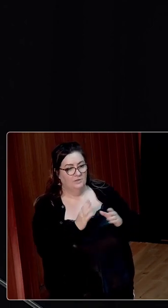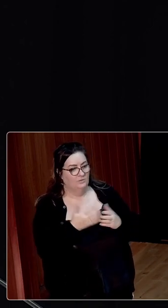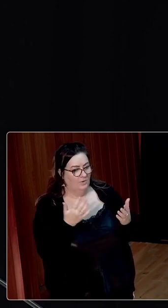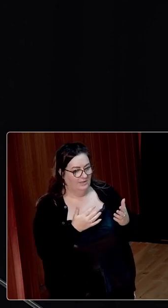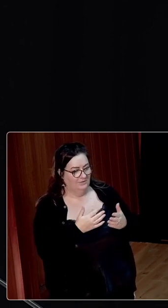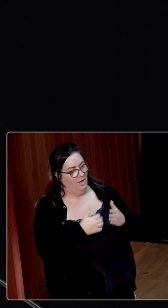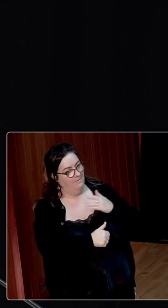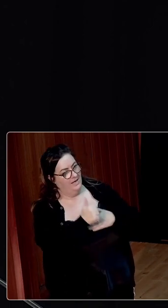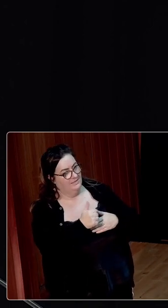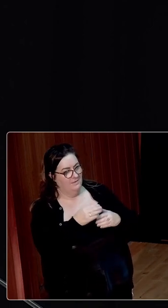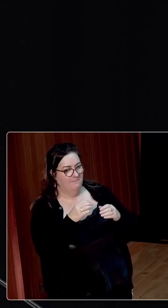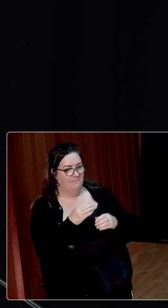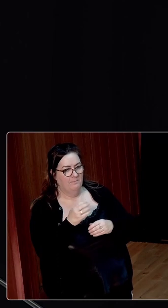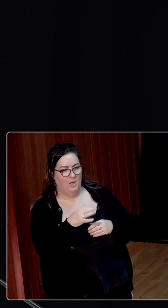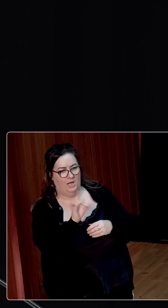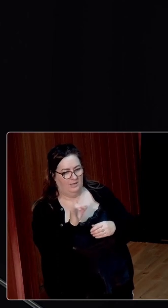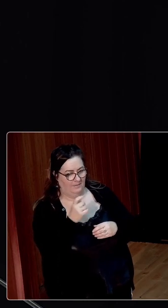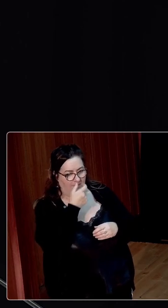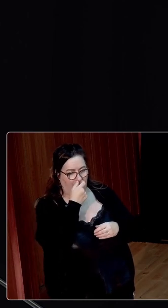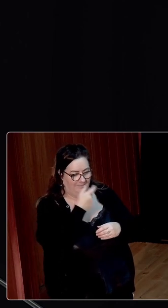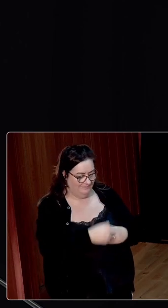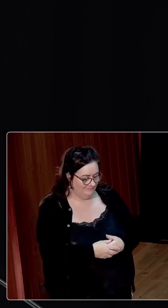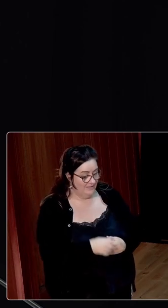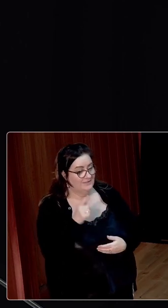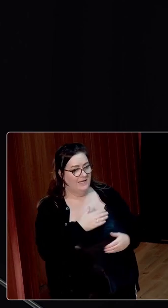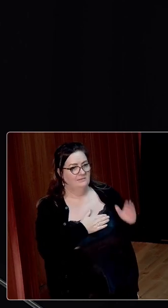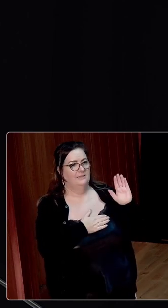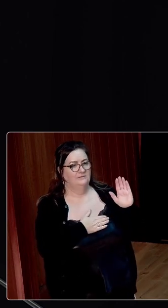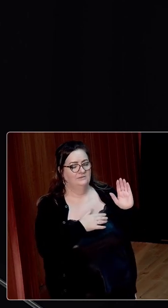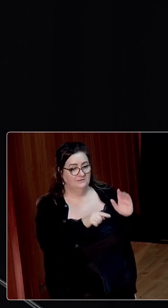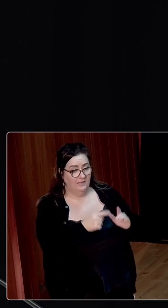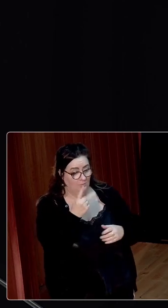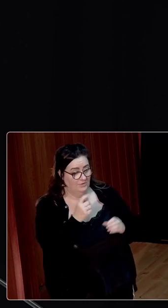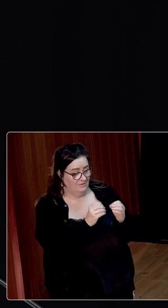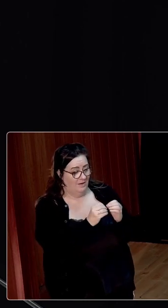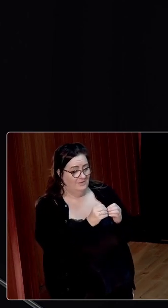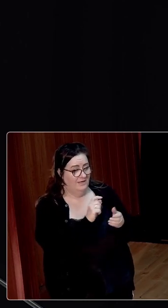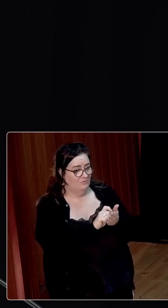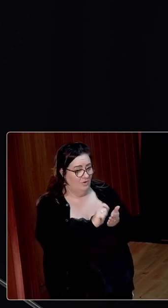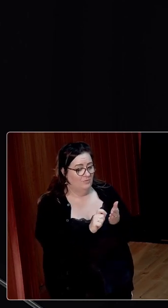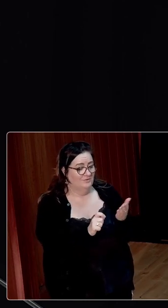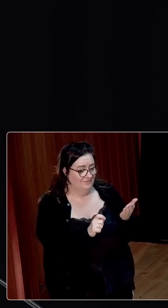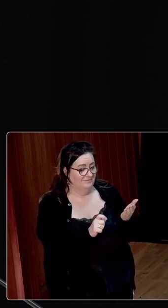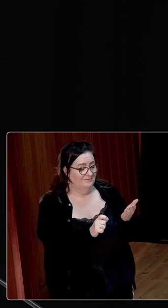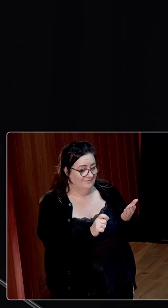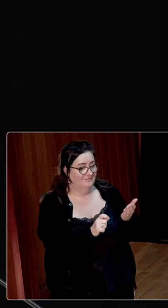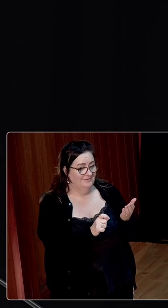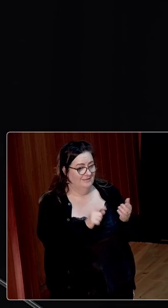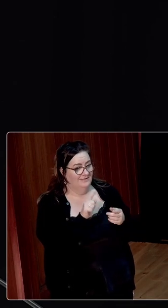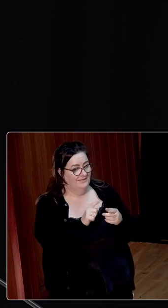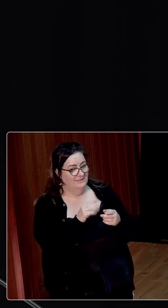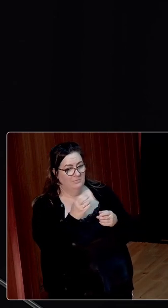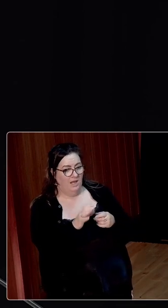almighty bullock. It was this allegiance, as one commentator wrote, what this one commentator called